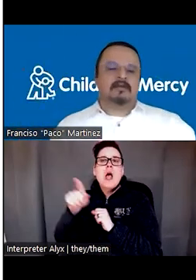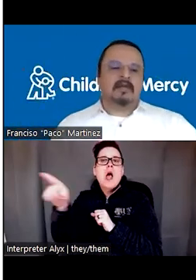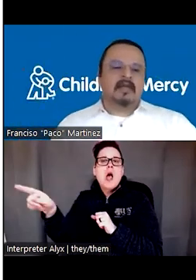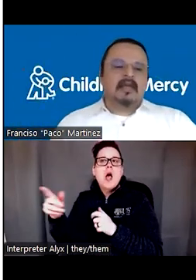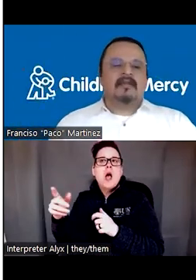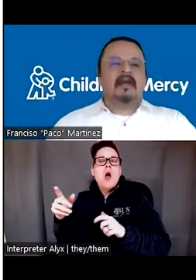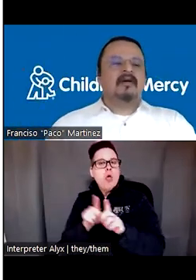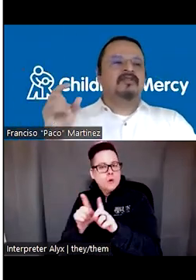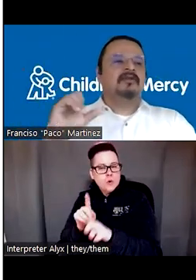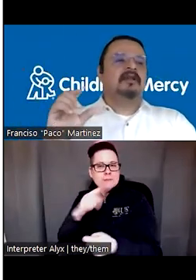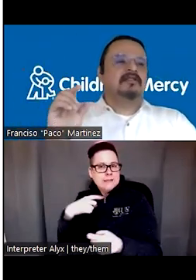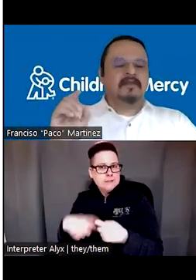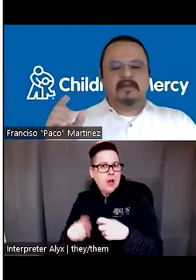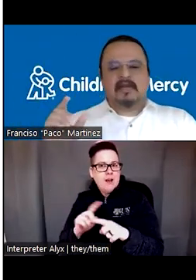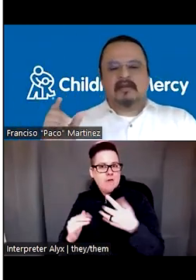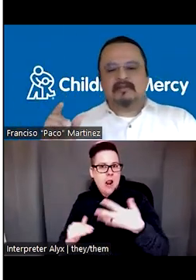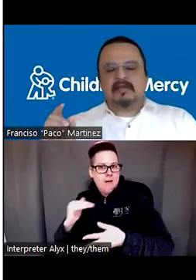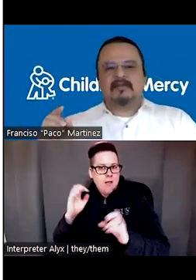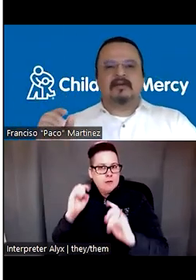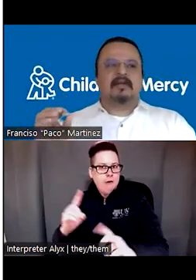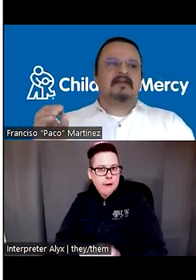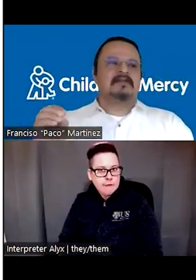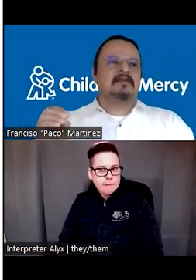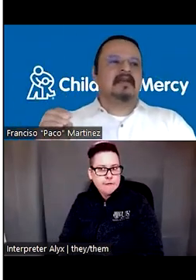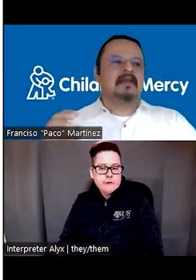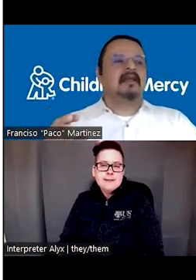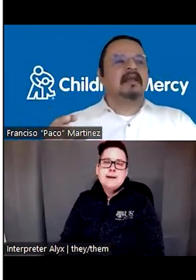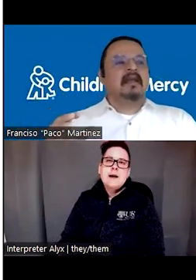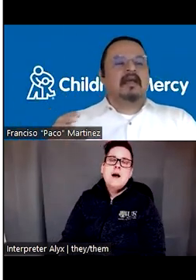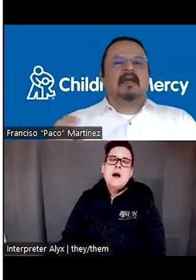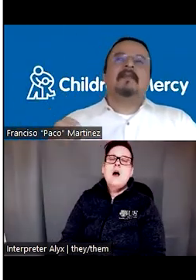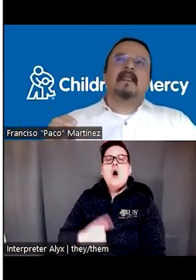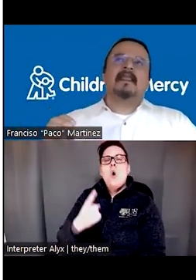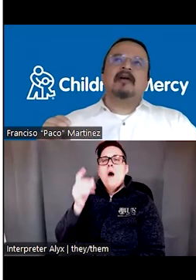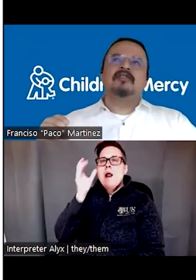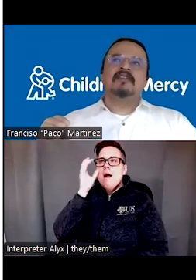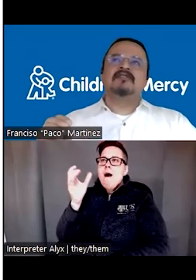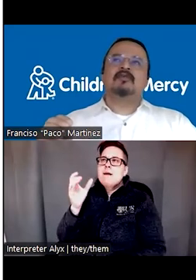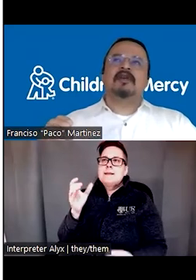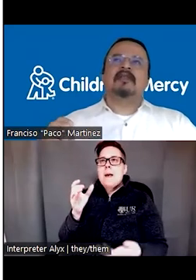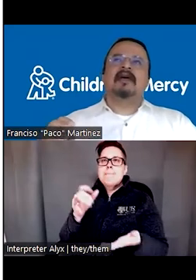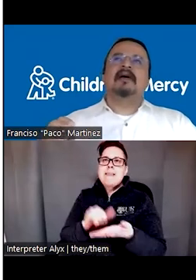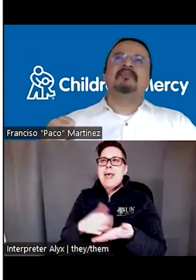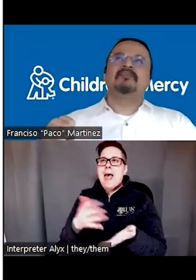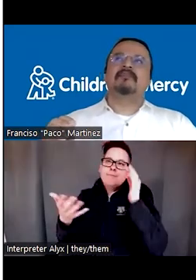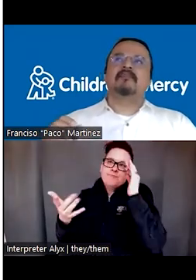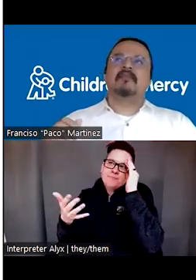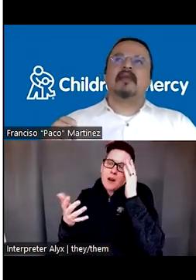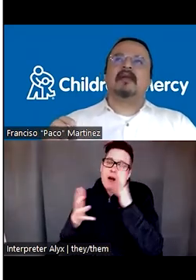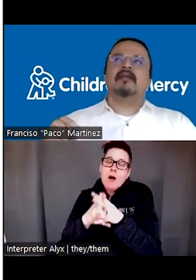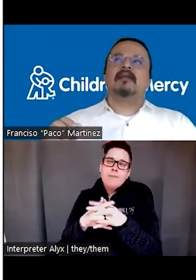education. And there are also like something, a concept that is known as like the, um, languages with, um,